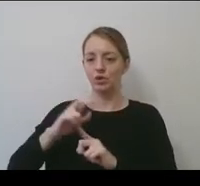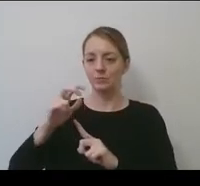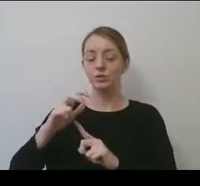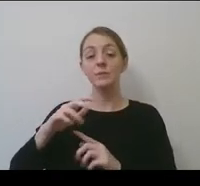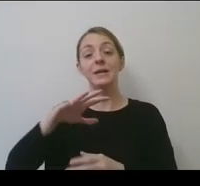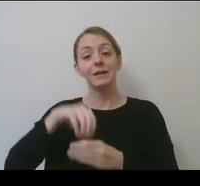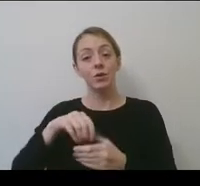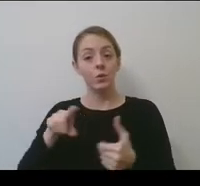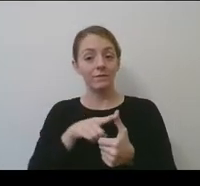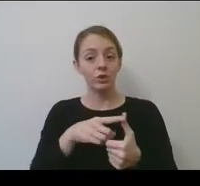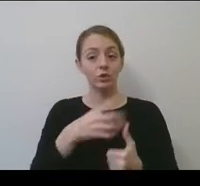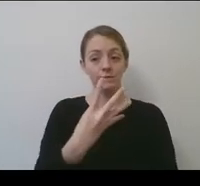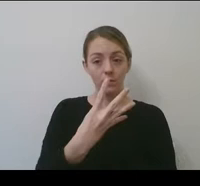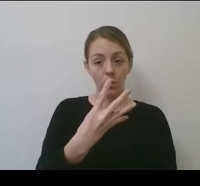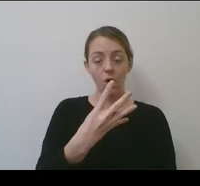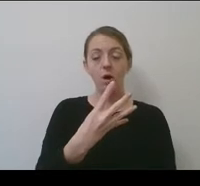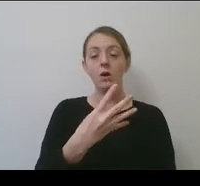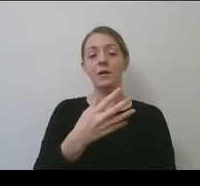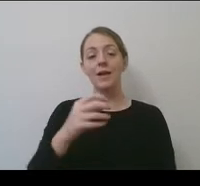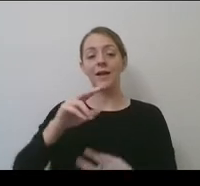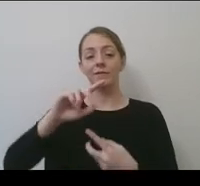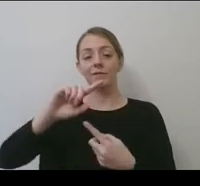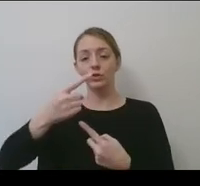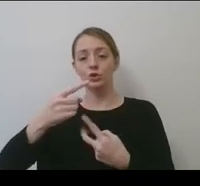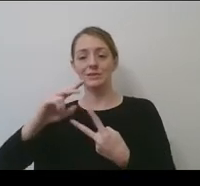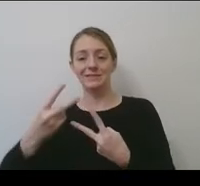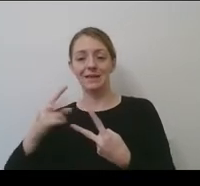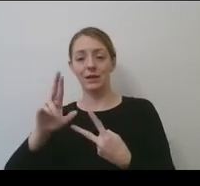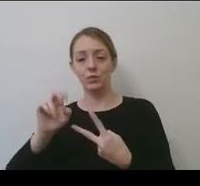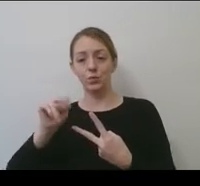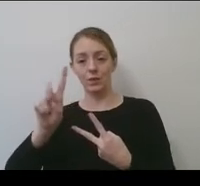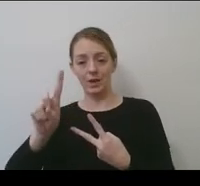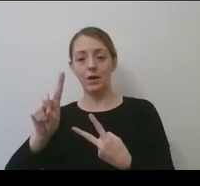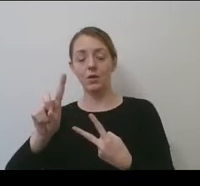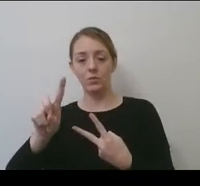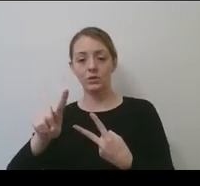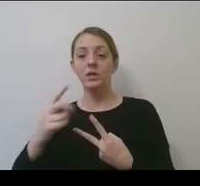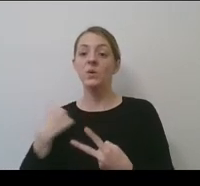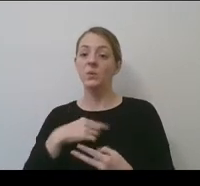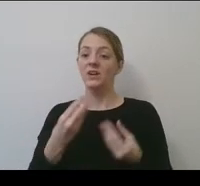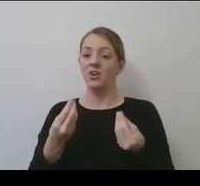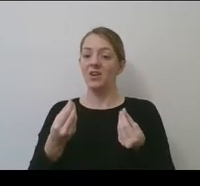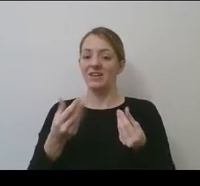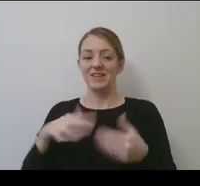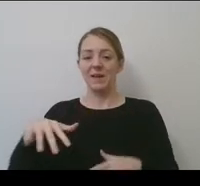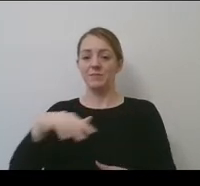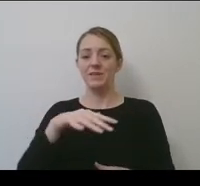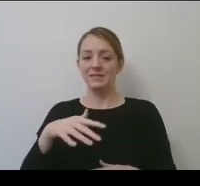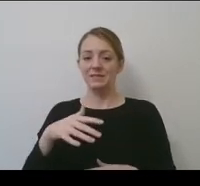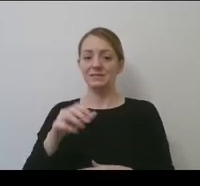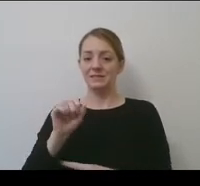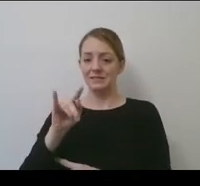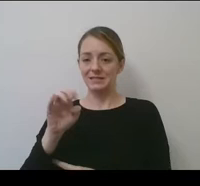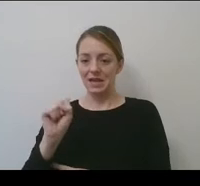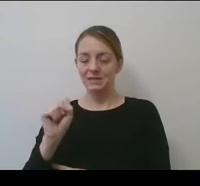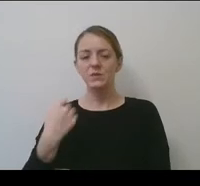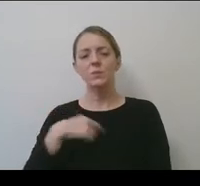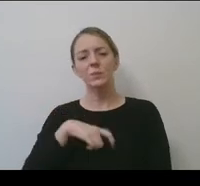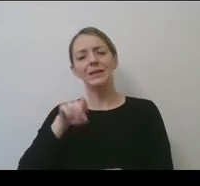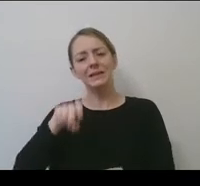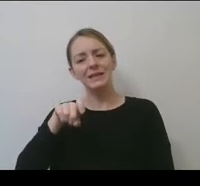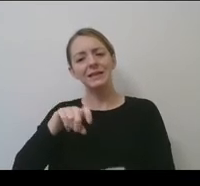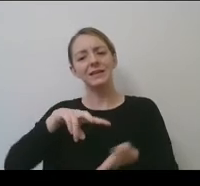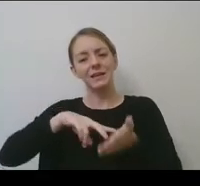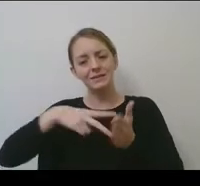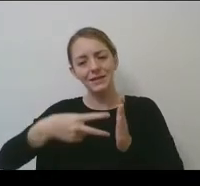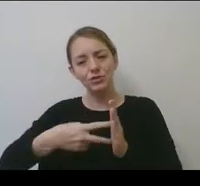and first and second round sites where I talked about how since we are at campus sites, the need for very intentional enhanced